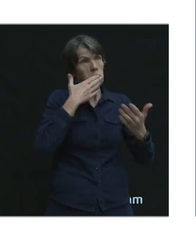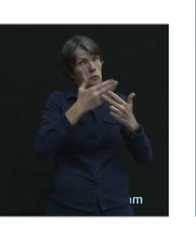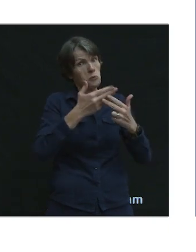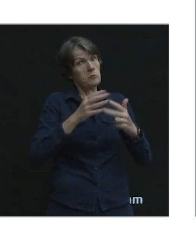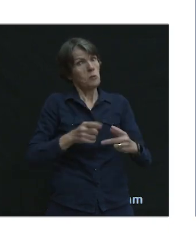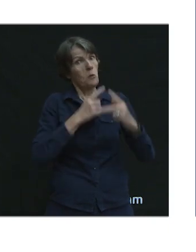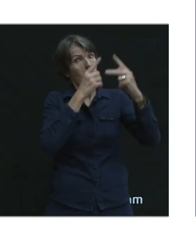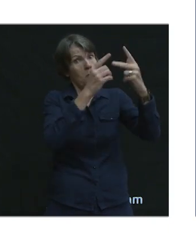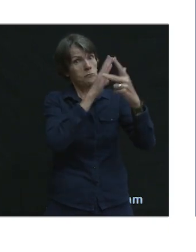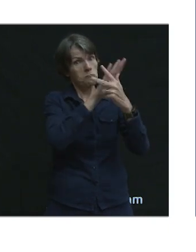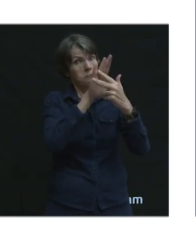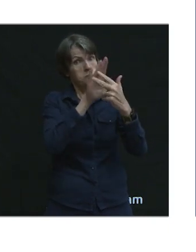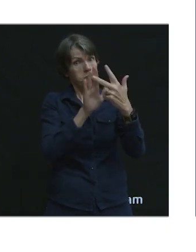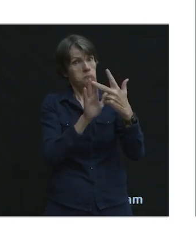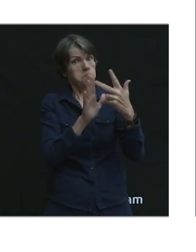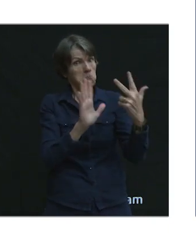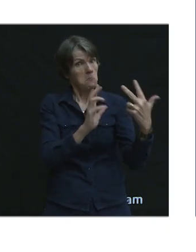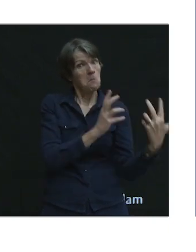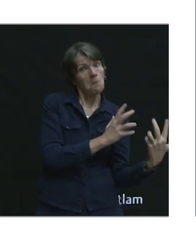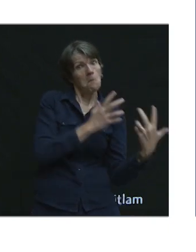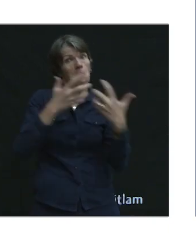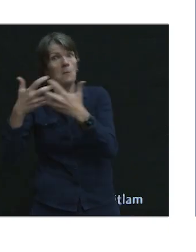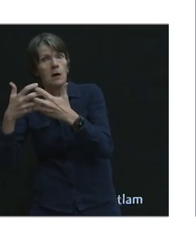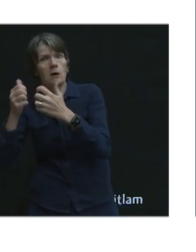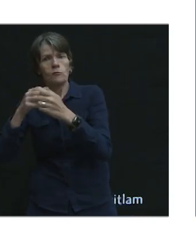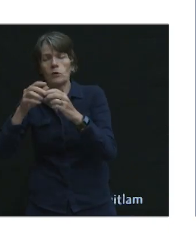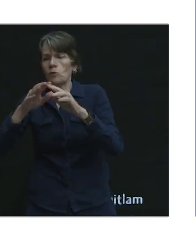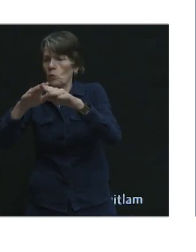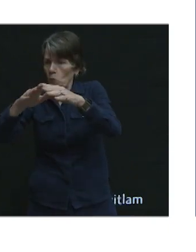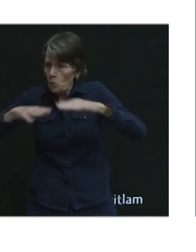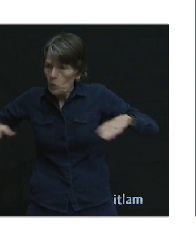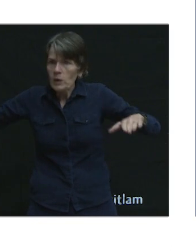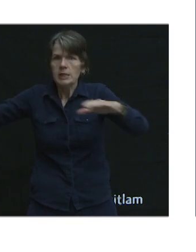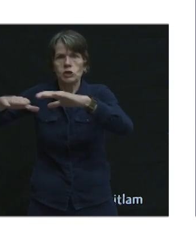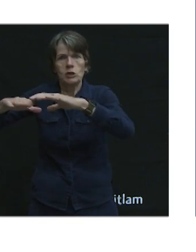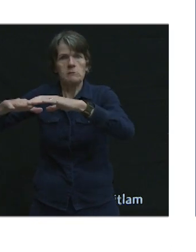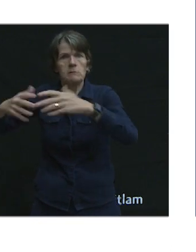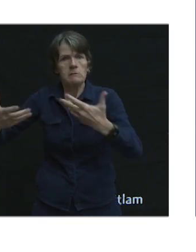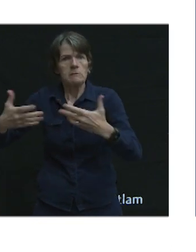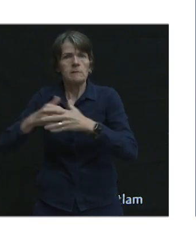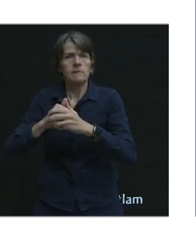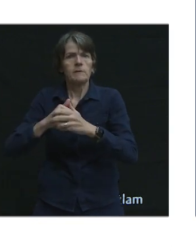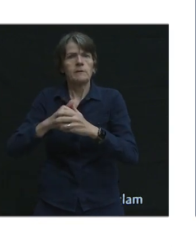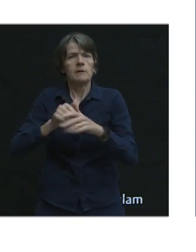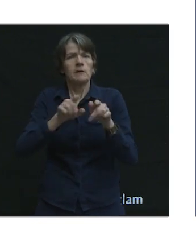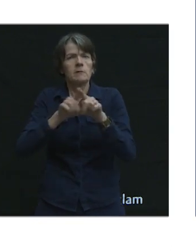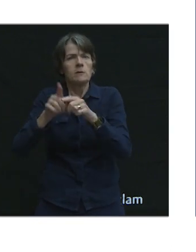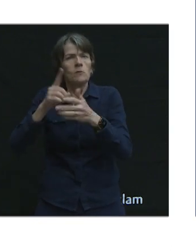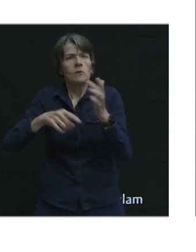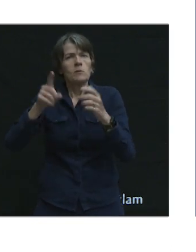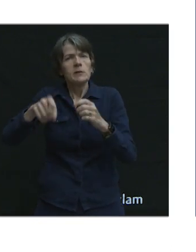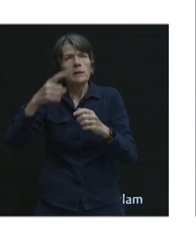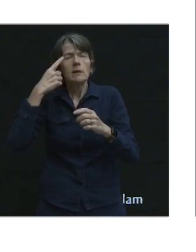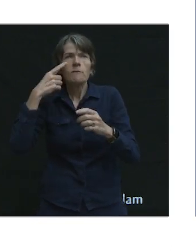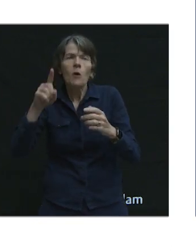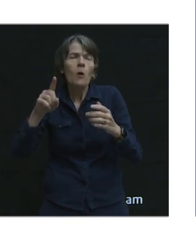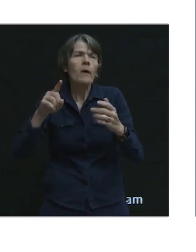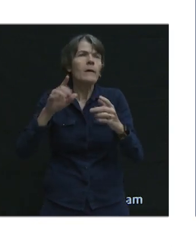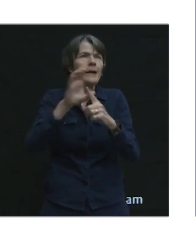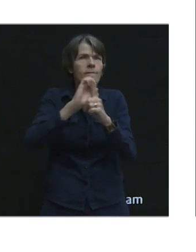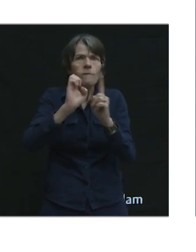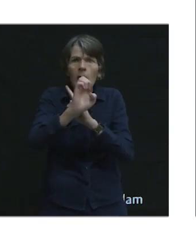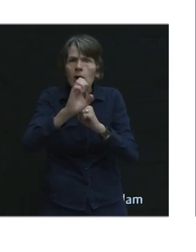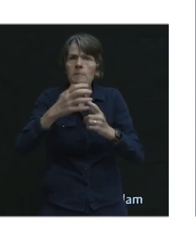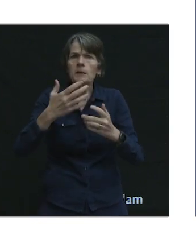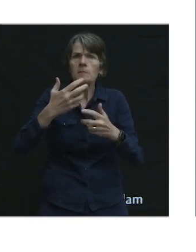forward. They're lined up with what the regions put in place and what we need to have in light of climate change pressures we're under, in light